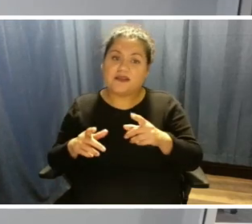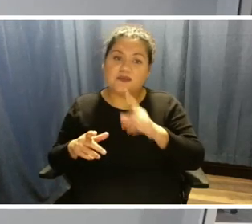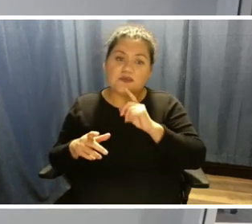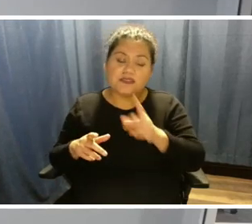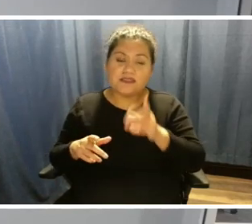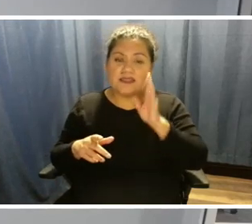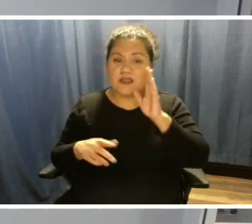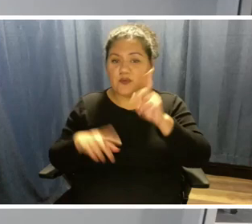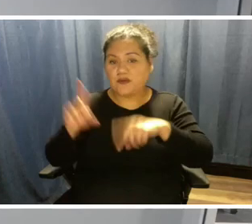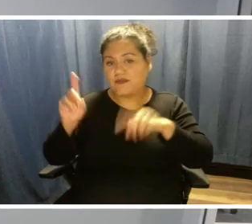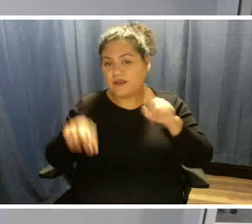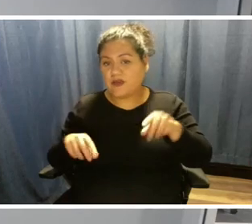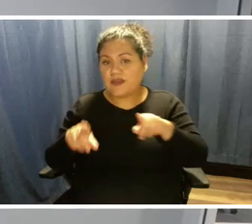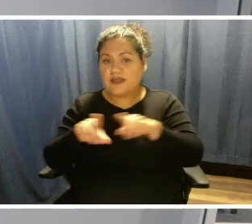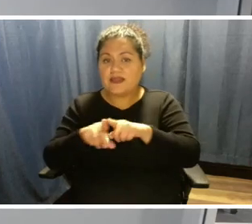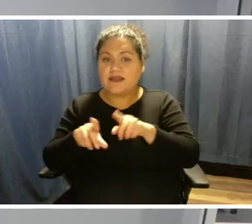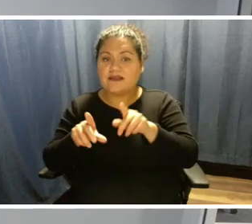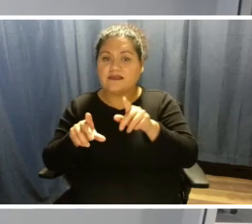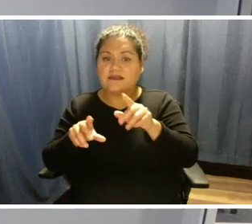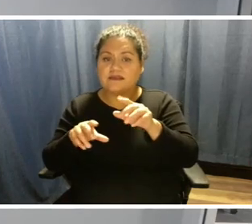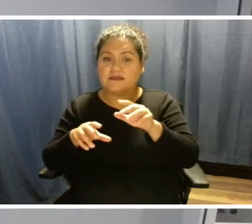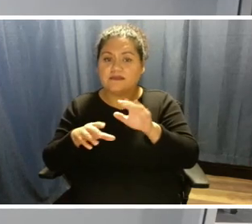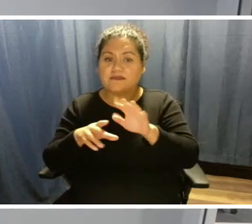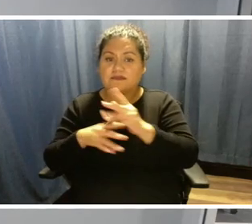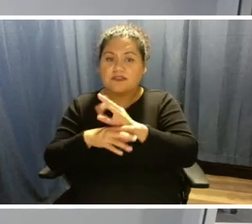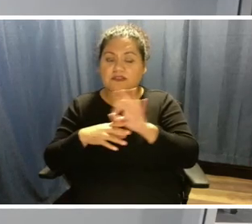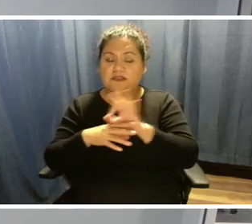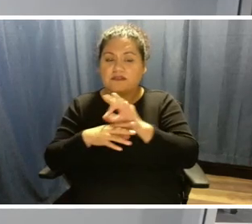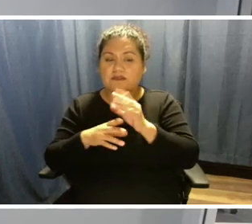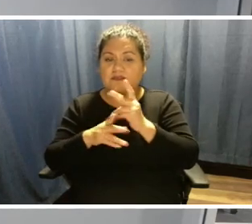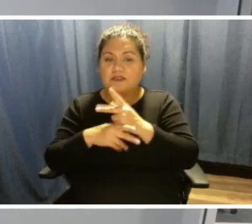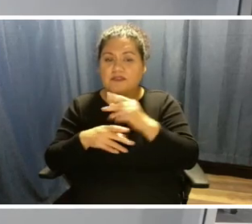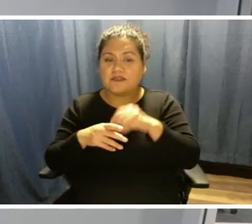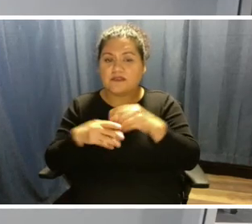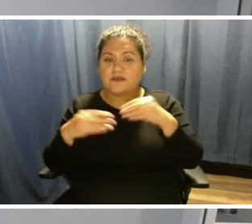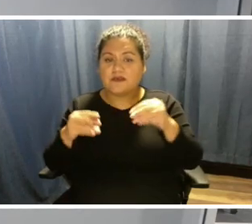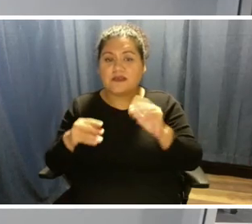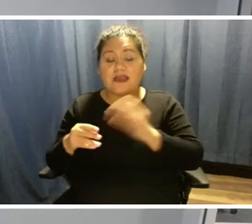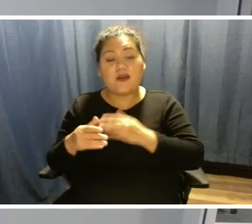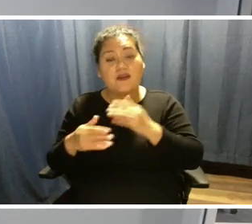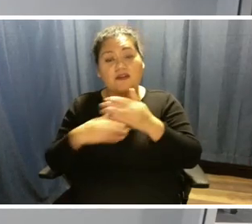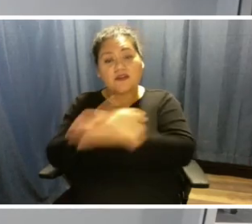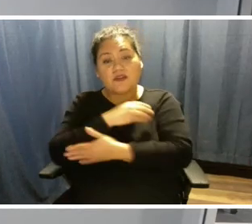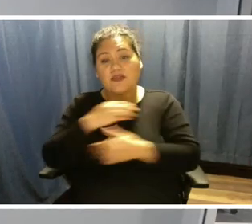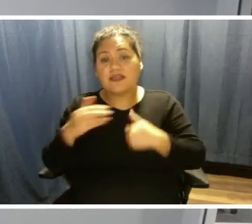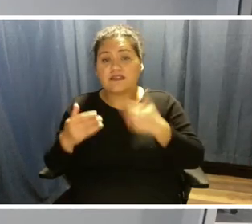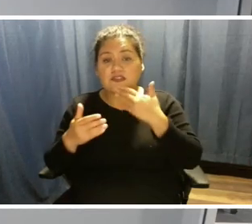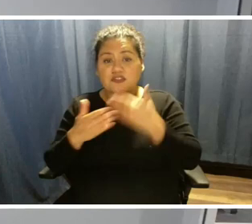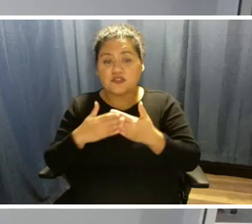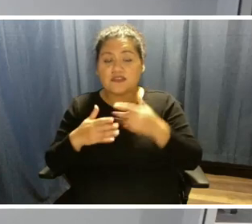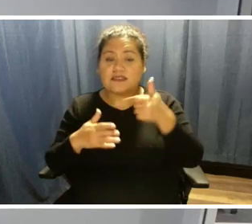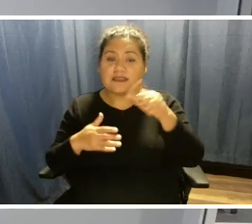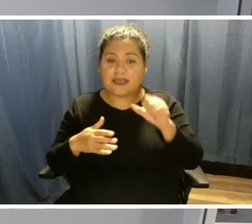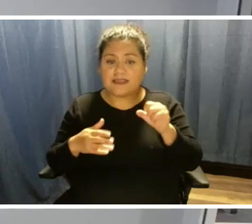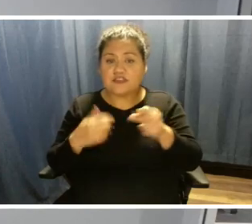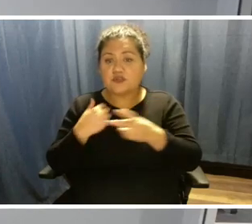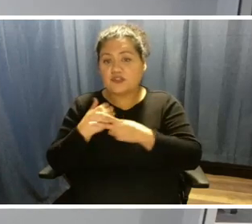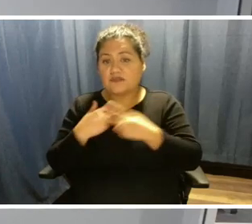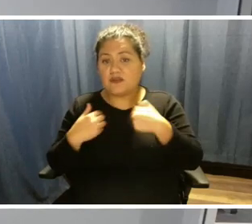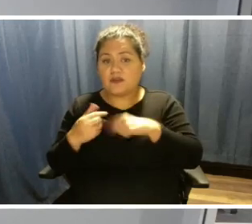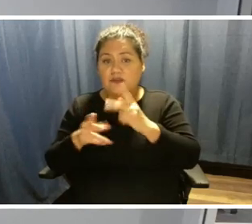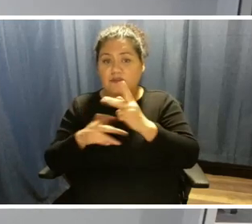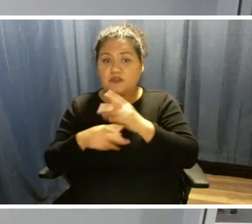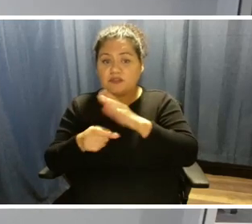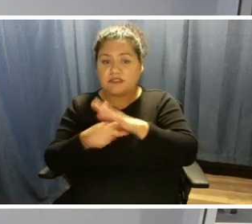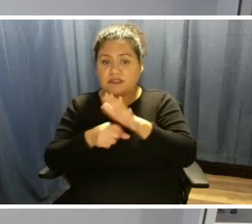as a function of the production in the market. But our country has very good gas reserves, and we produce enough for our